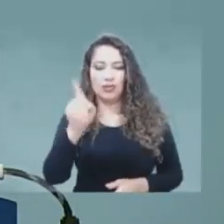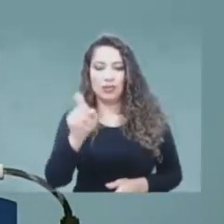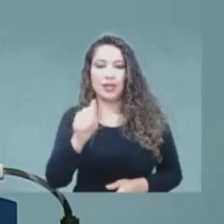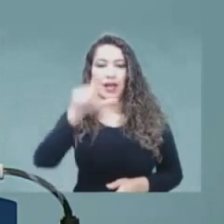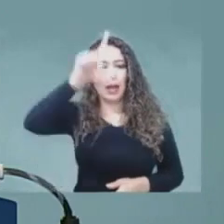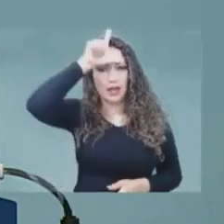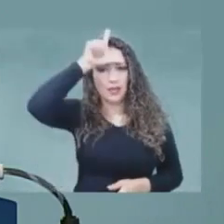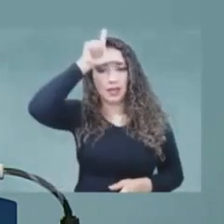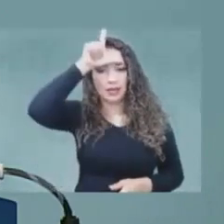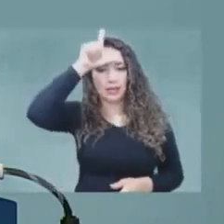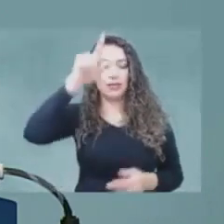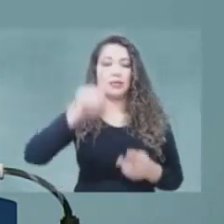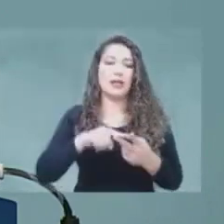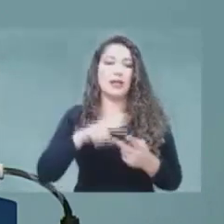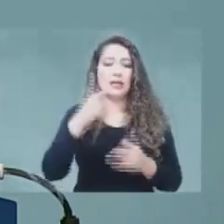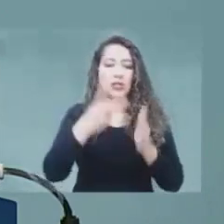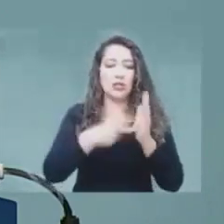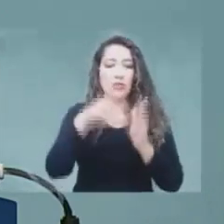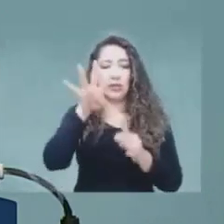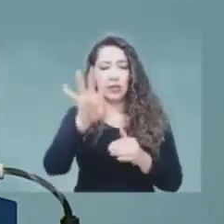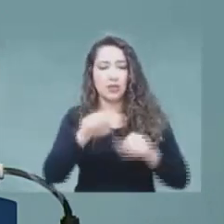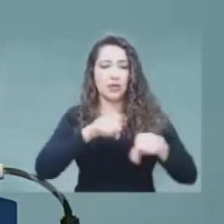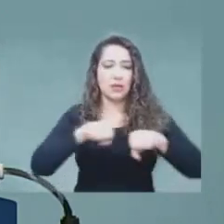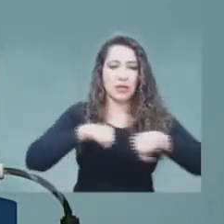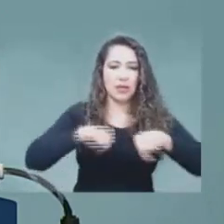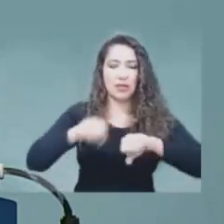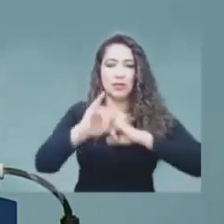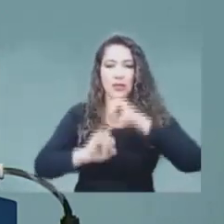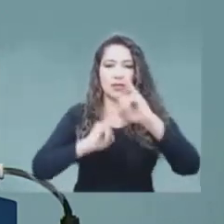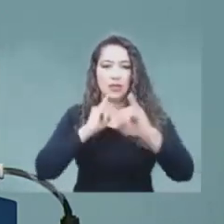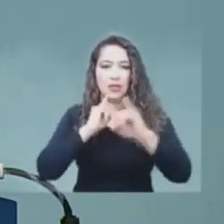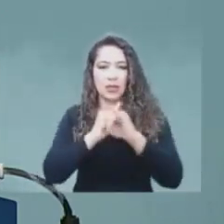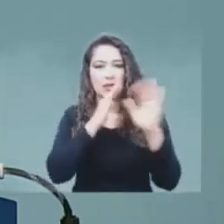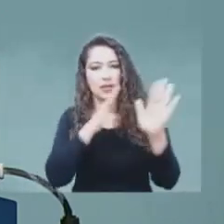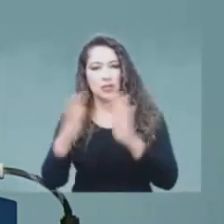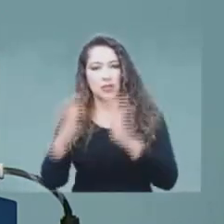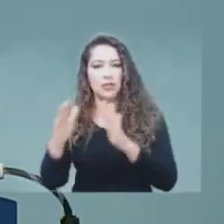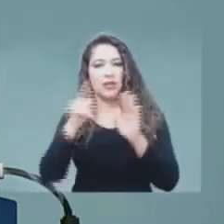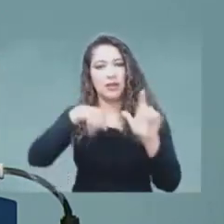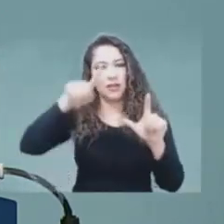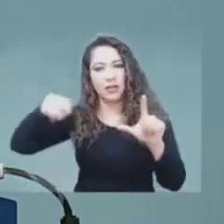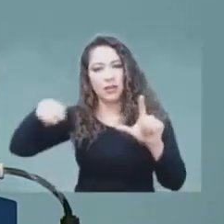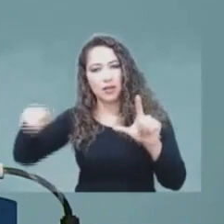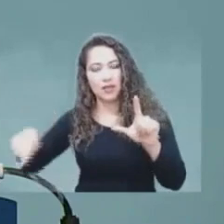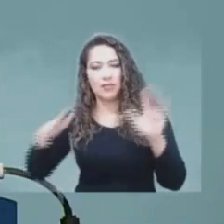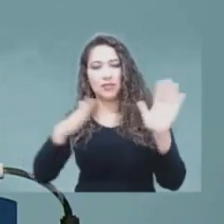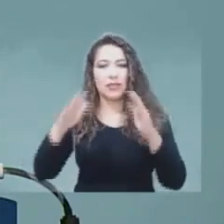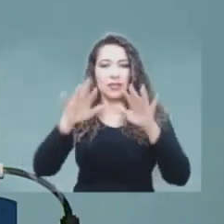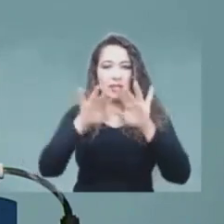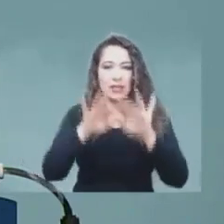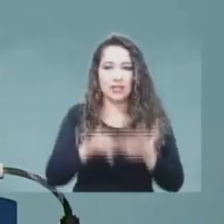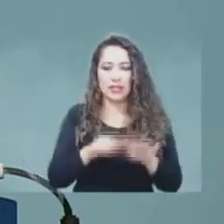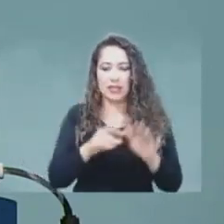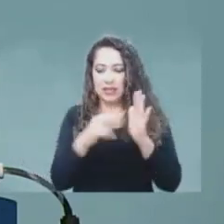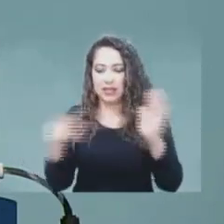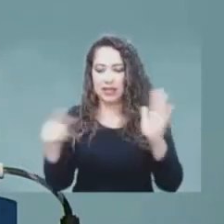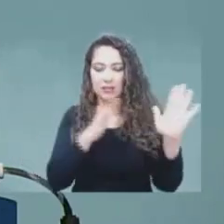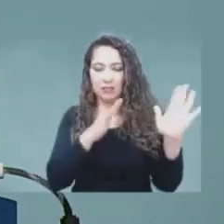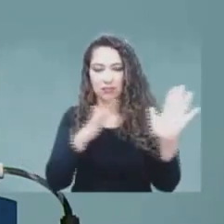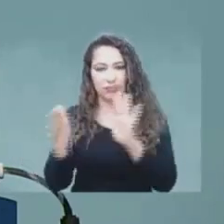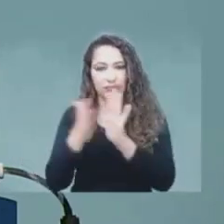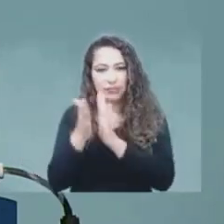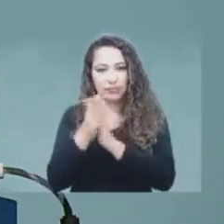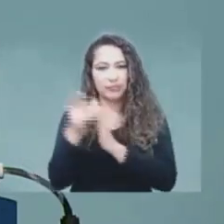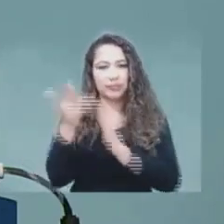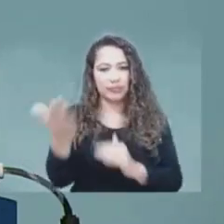in Germany since 2009, in charge of international management of frequencies, worked as Technical Secretary of FLIPT,